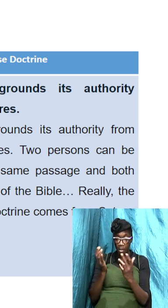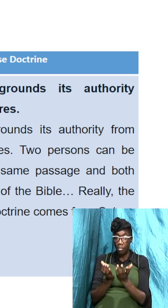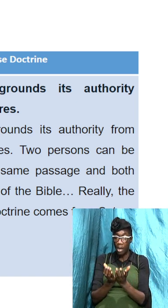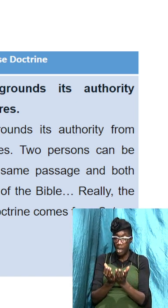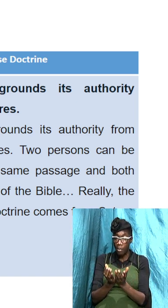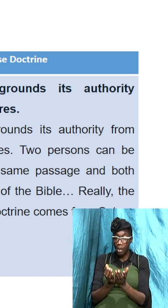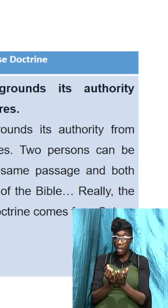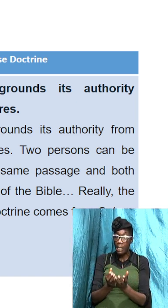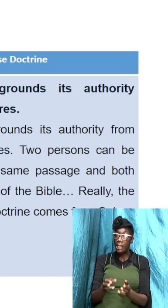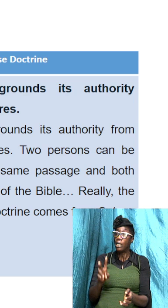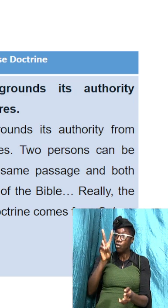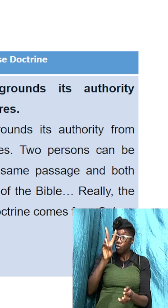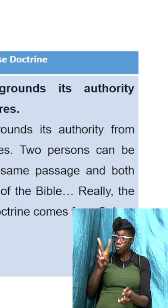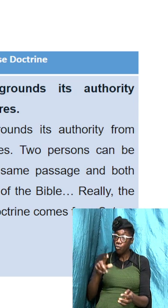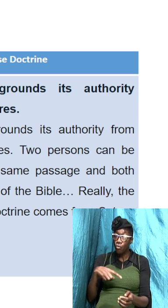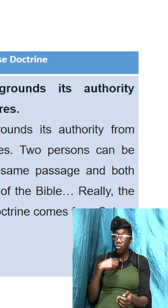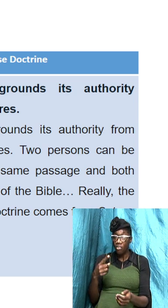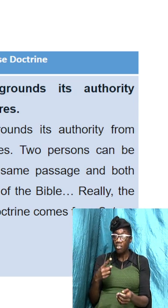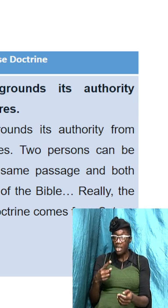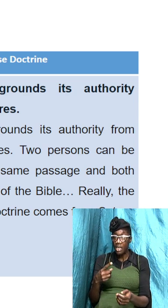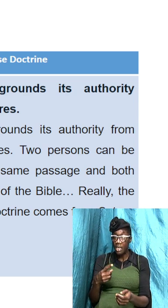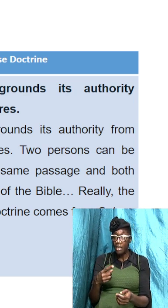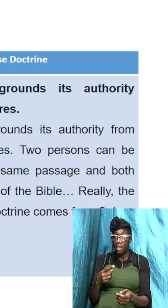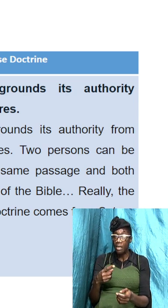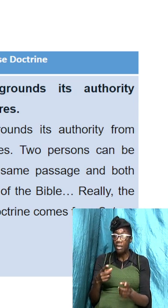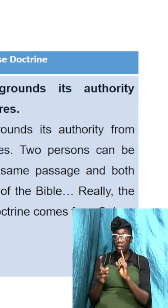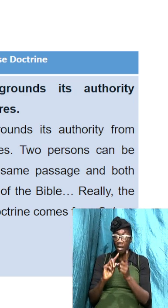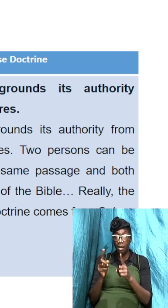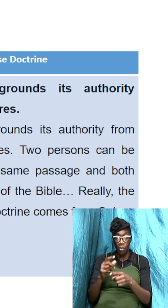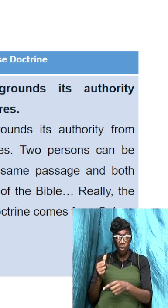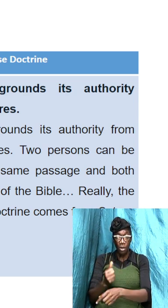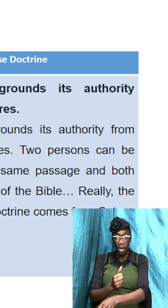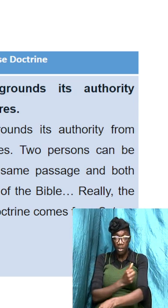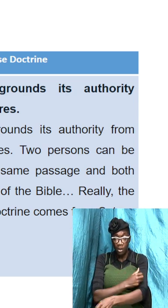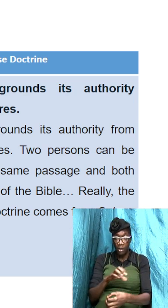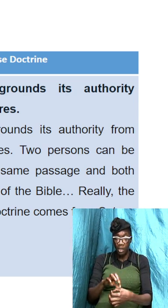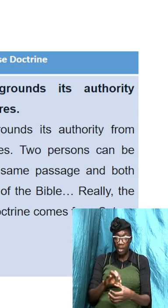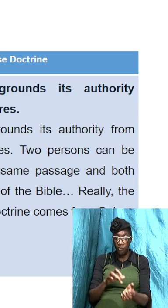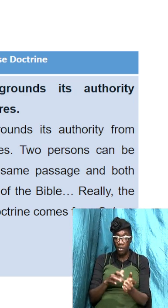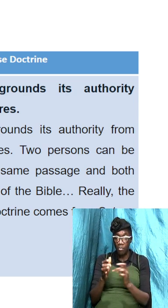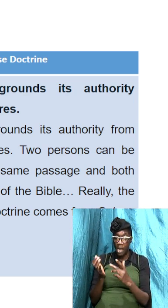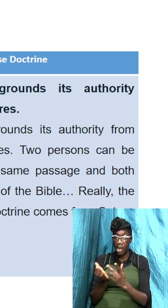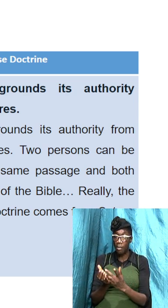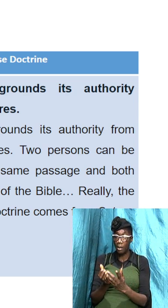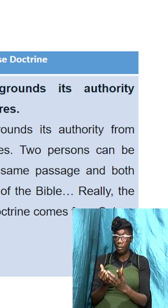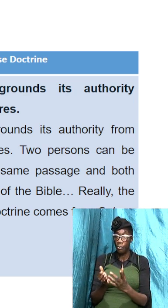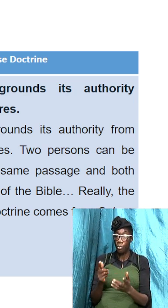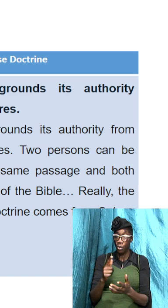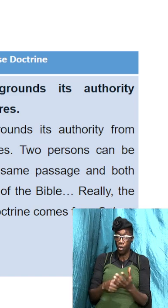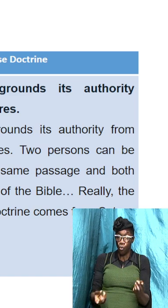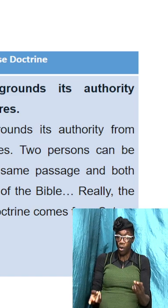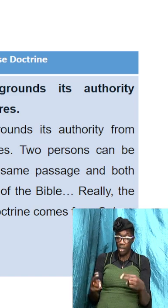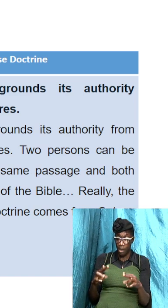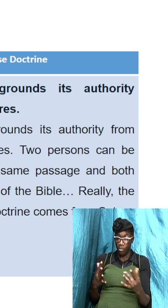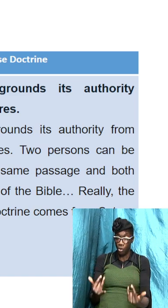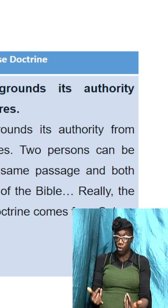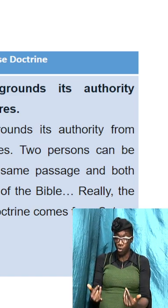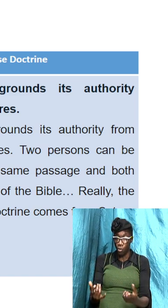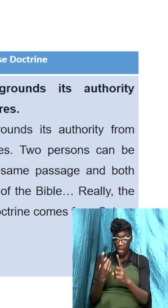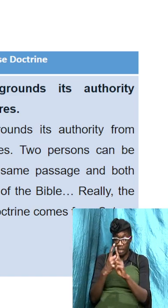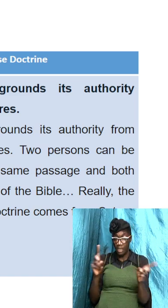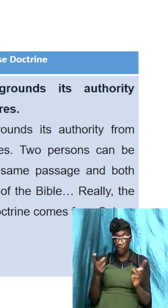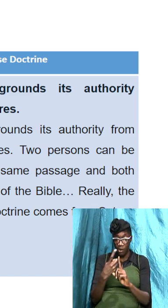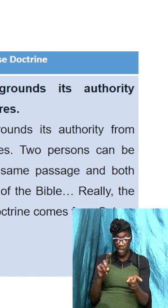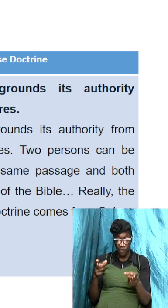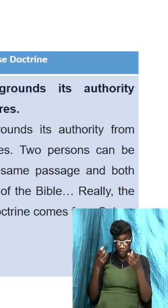the authority of the Bible if we take what is happening even now there are so many different doctrines and everybody